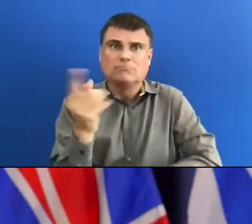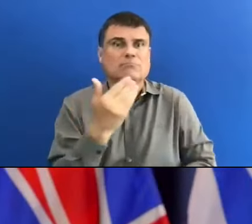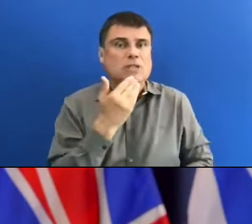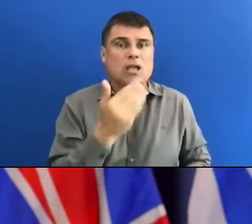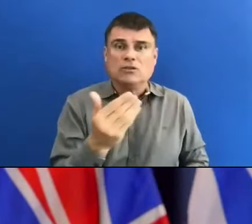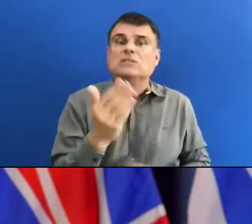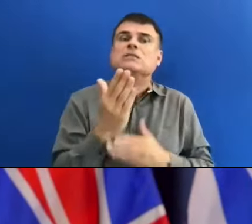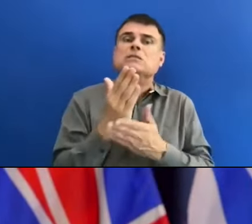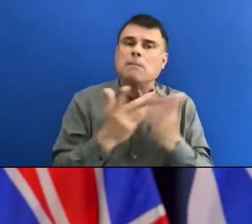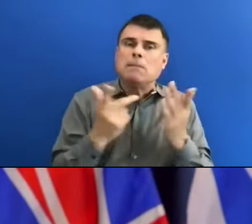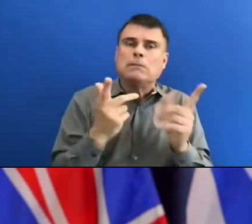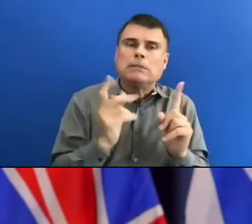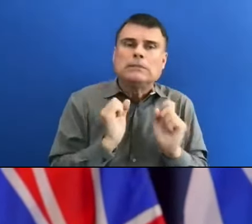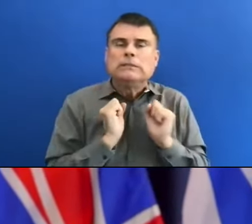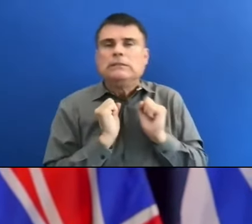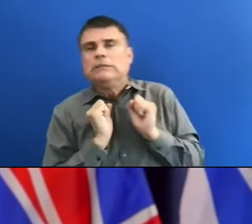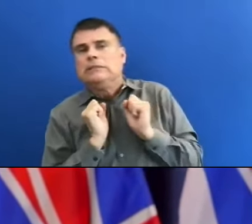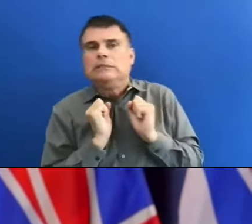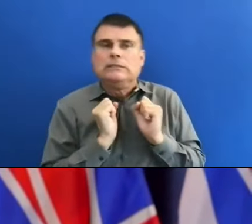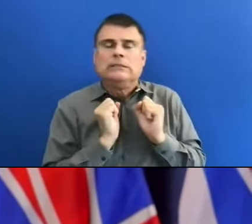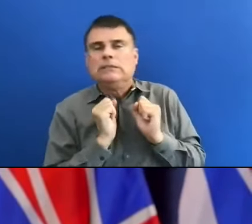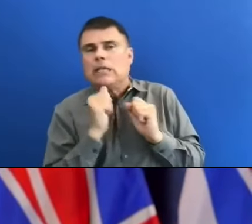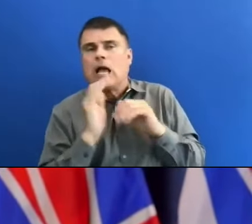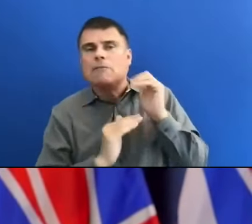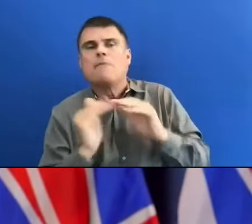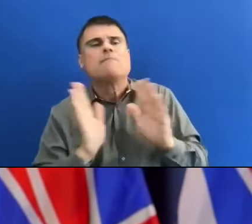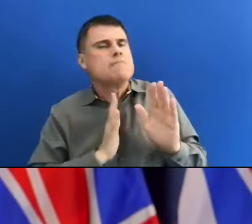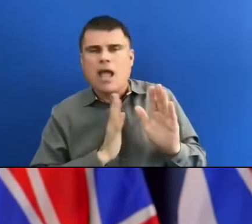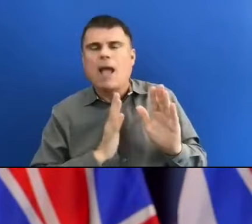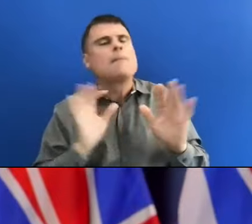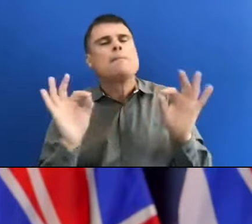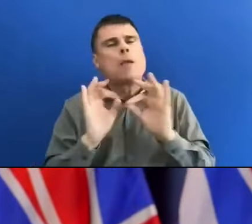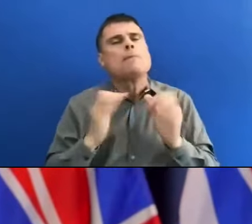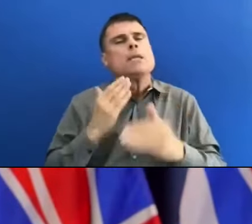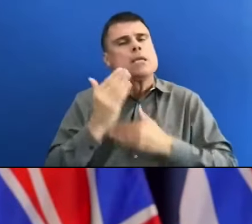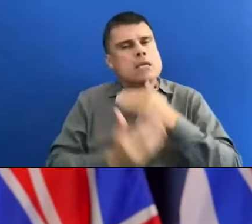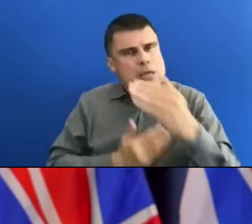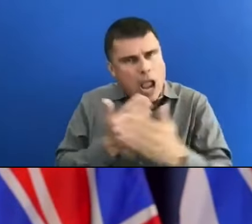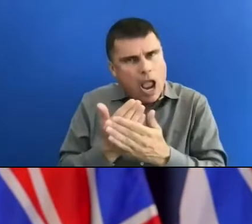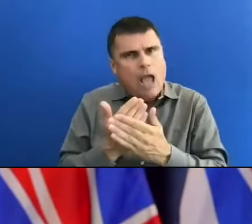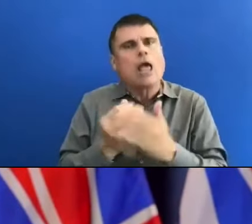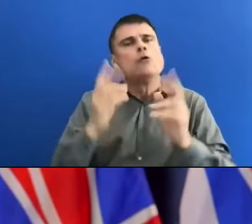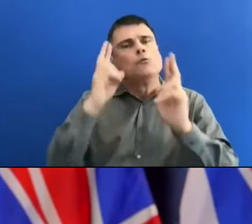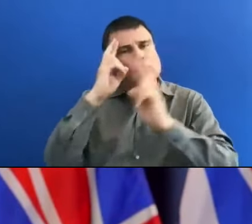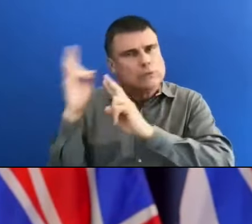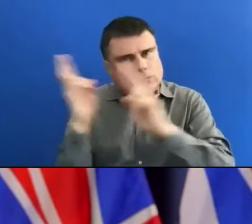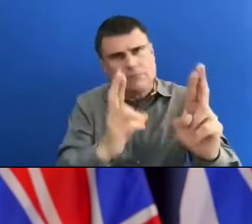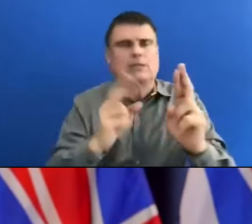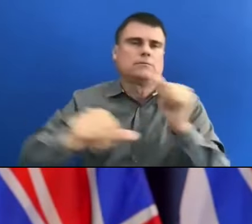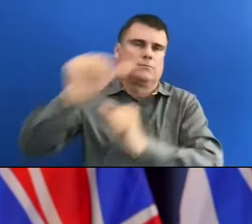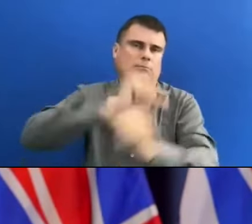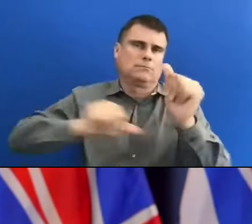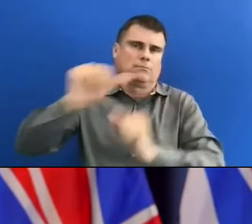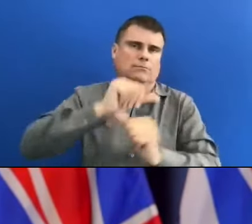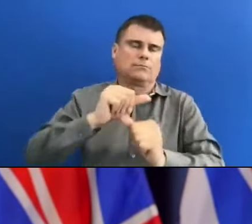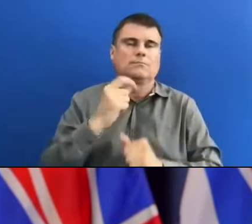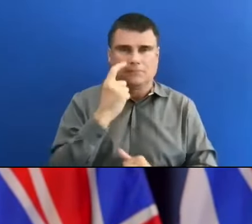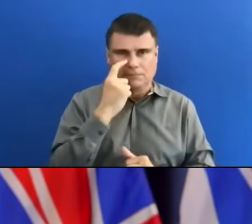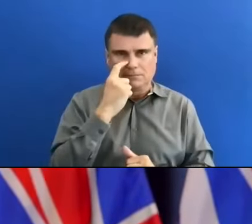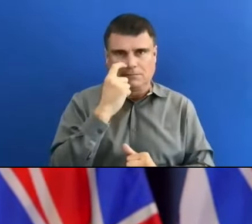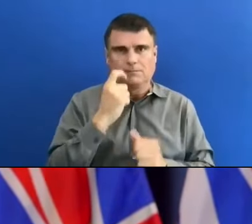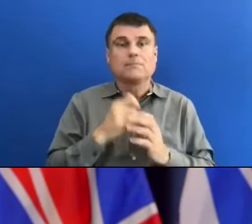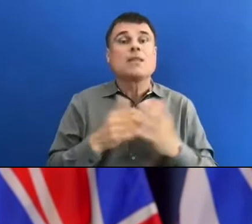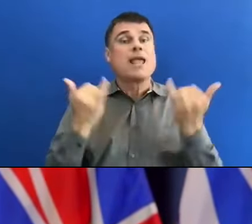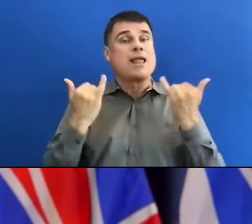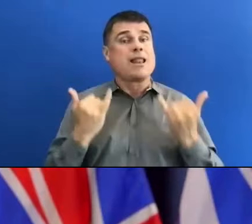Please be kind and respectful of one another. I would like to take a moment to speak about what businesses can expect from